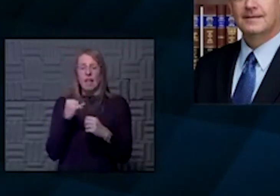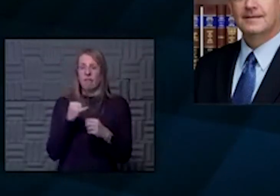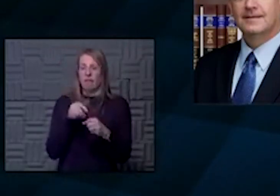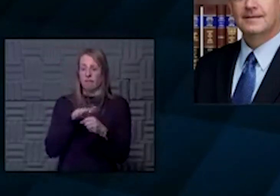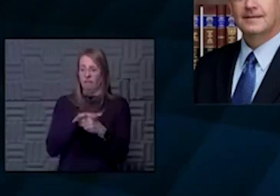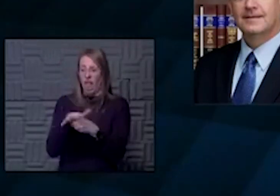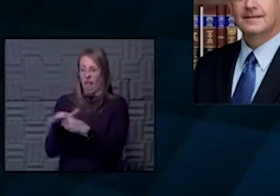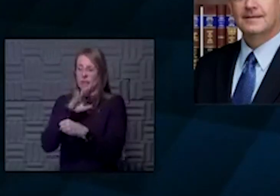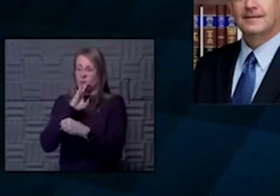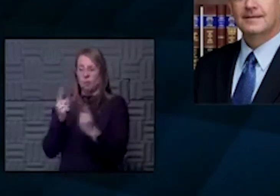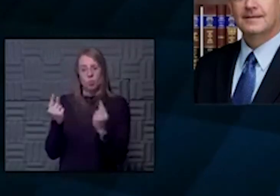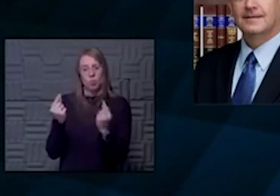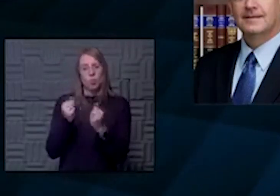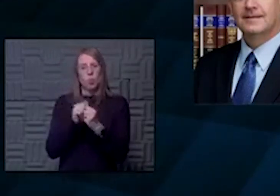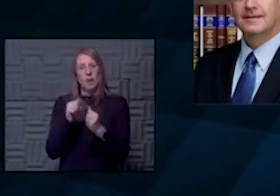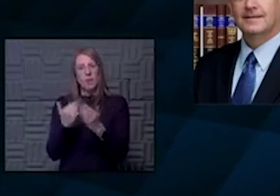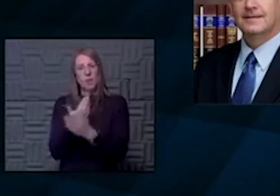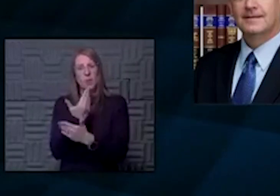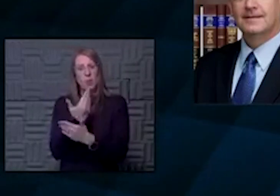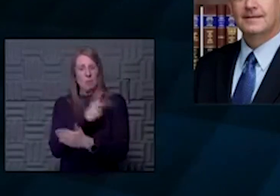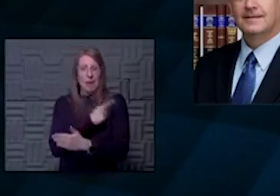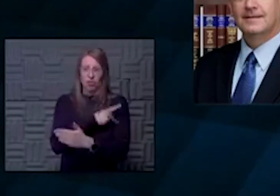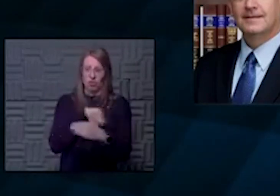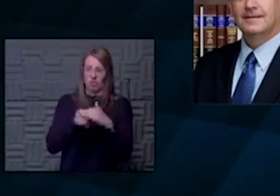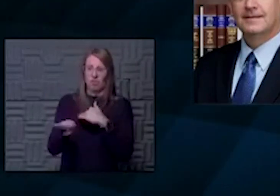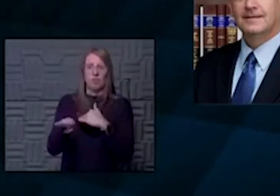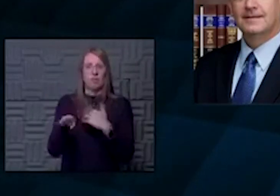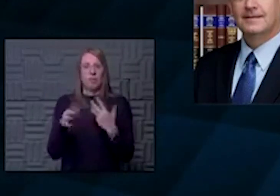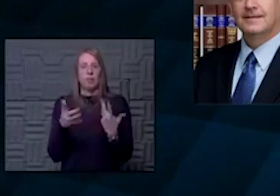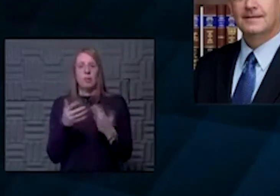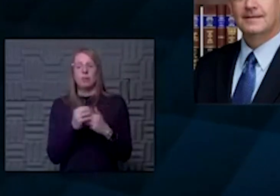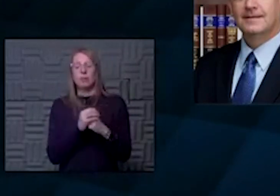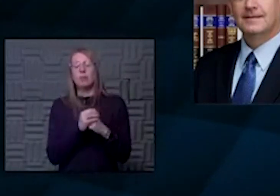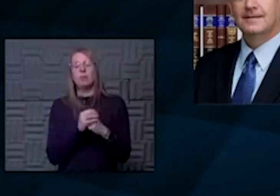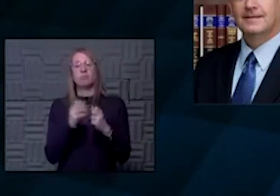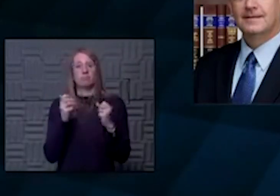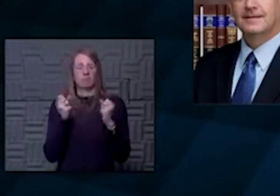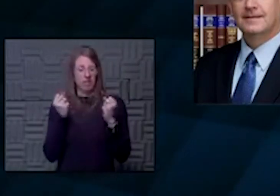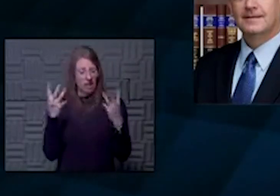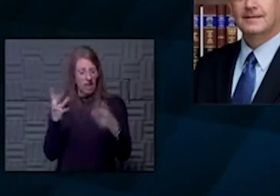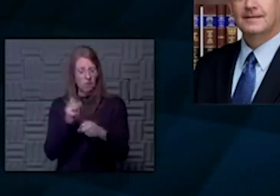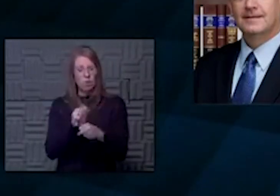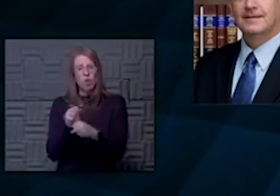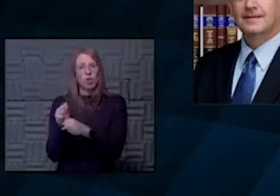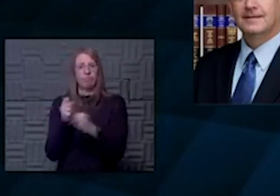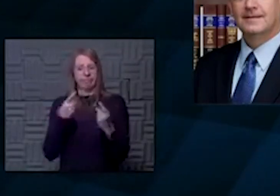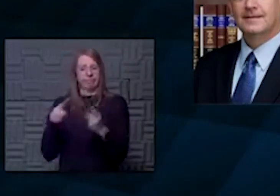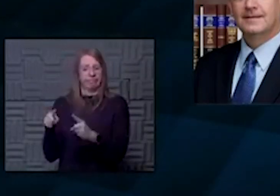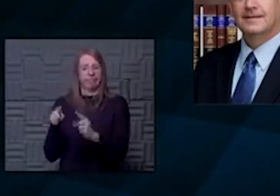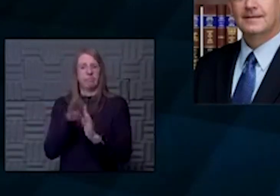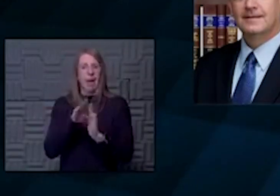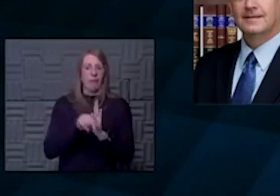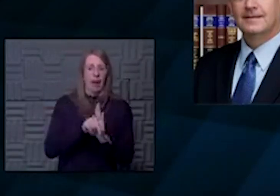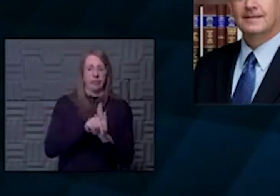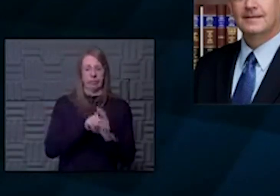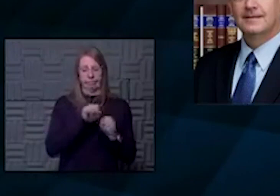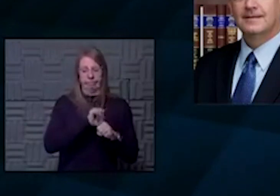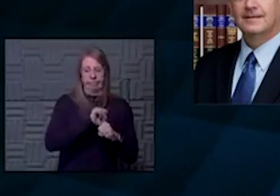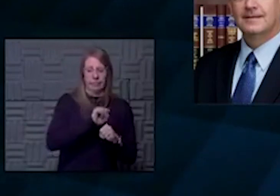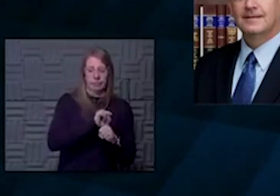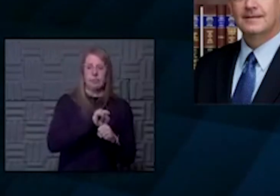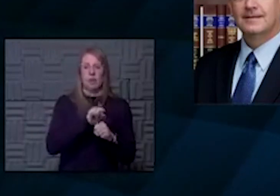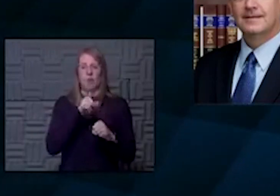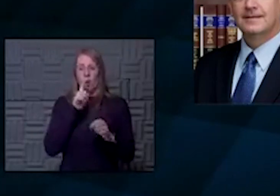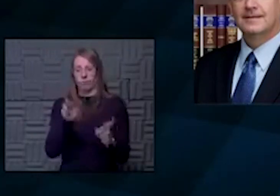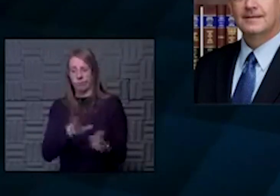what do they do about the new ones that come in? So a lot of work to be done in the background, but everyone's certainly